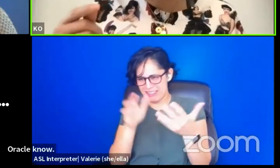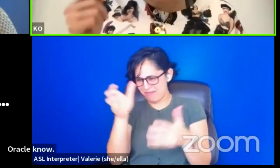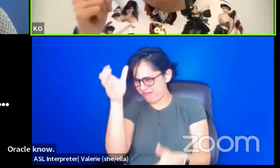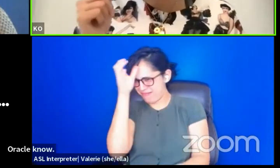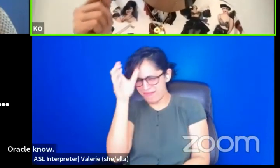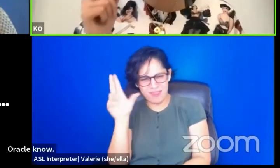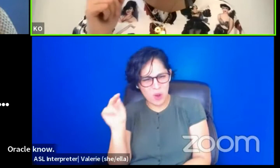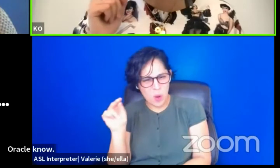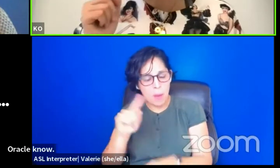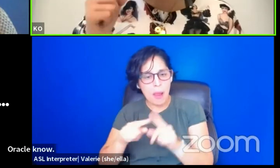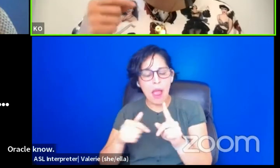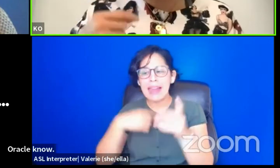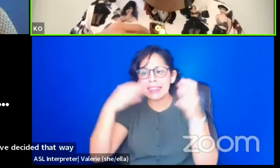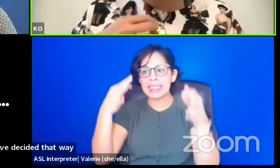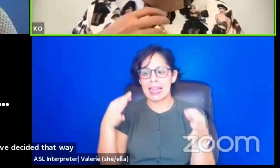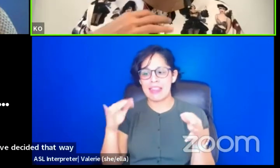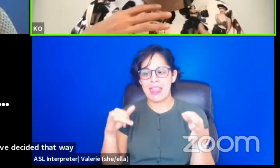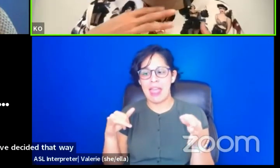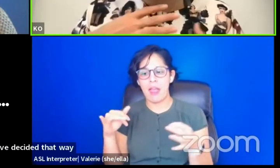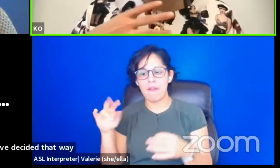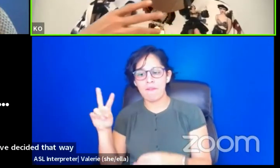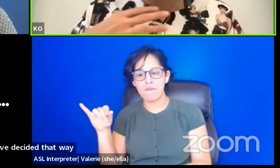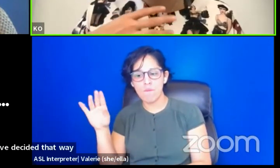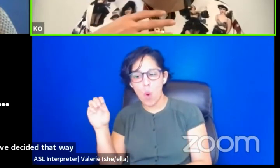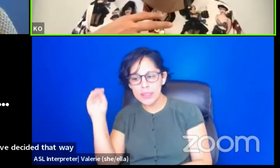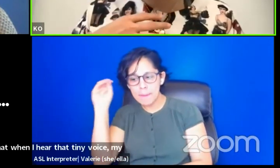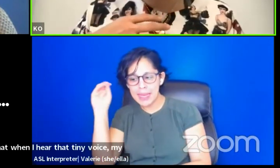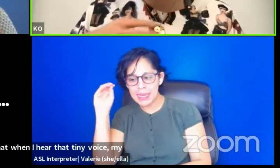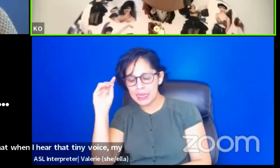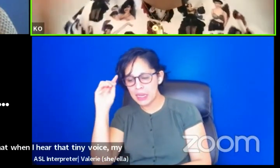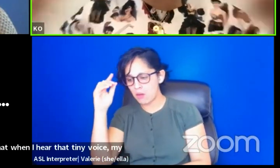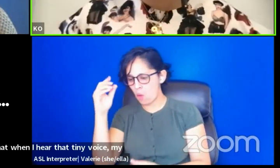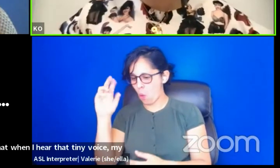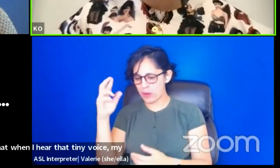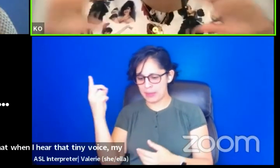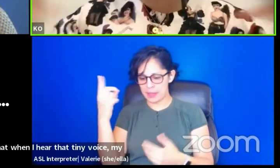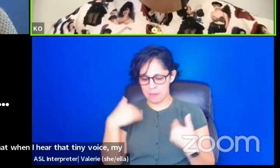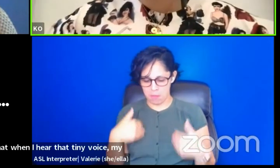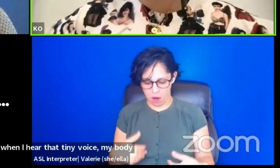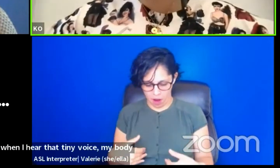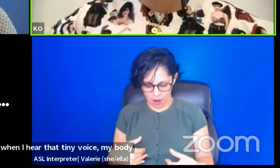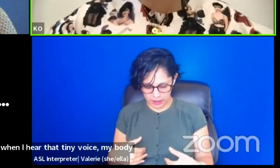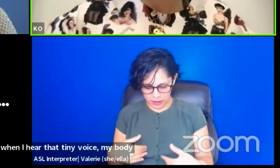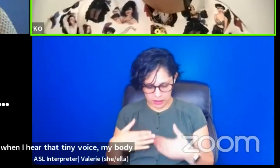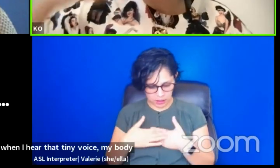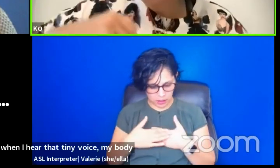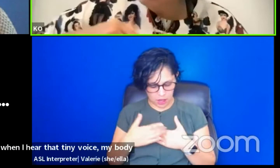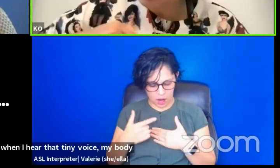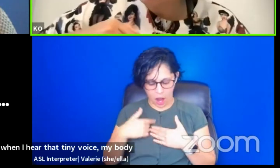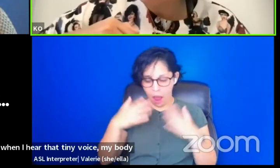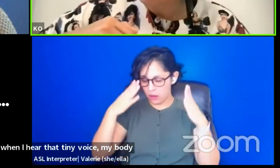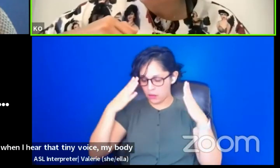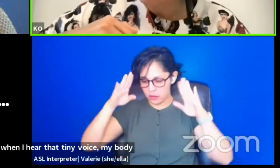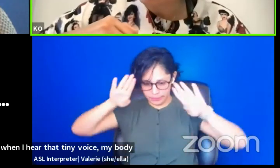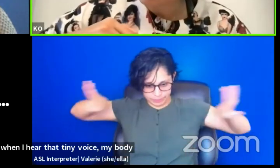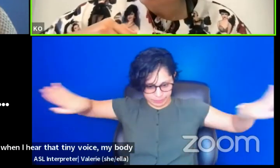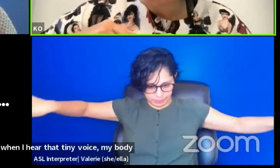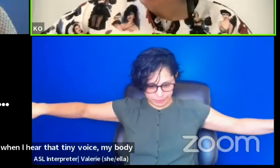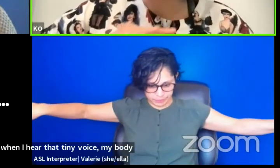that when I hear that tiny voice, my body saying something, I go, shut everything else out. What are you saying?